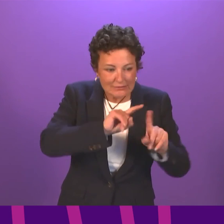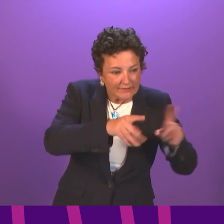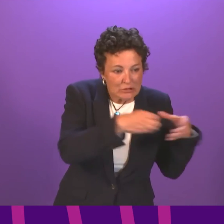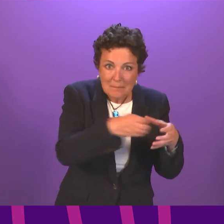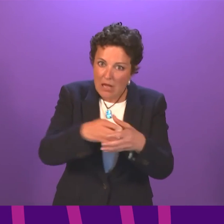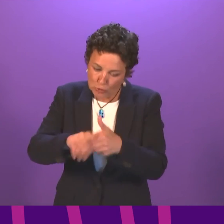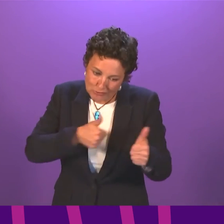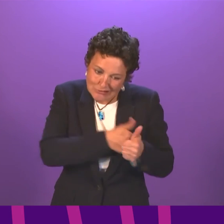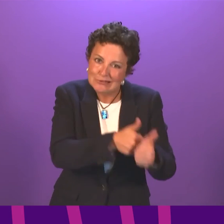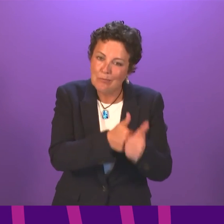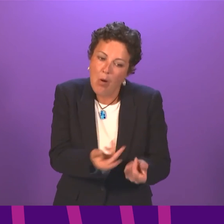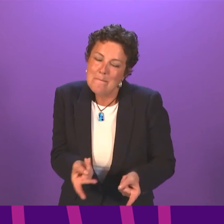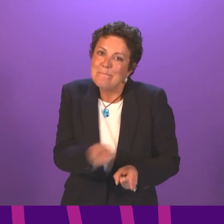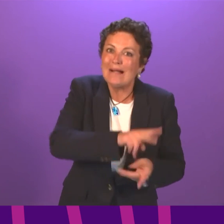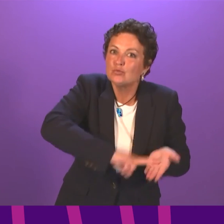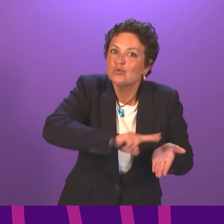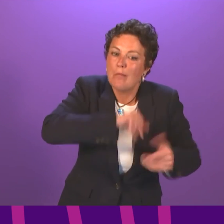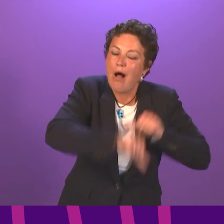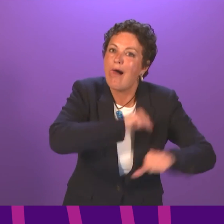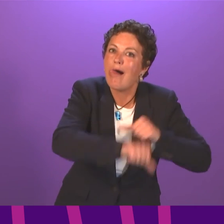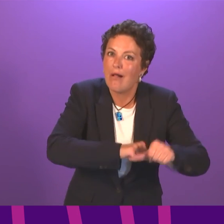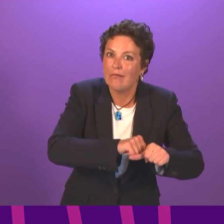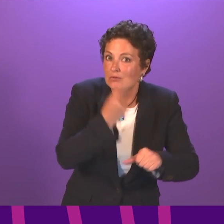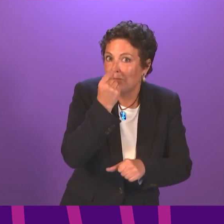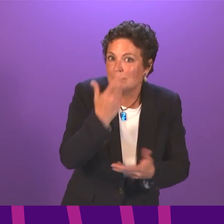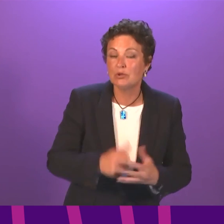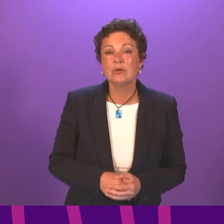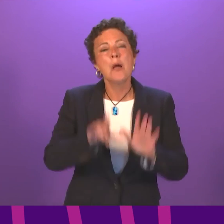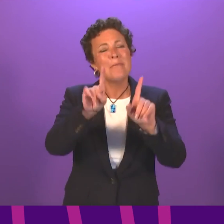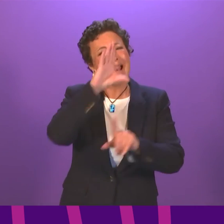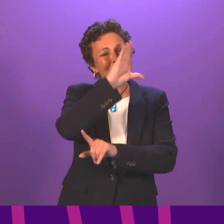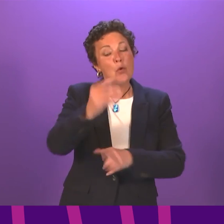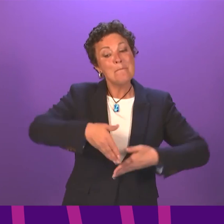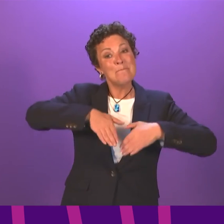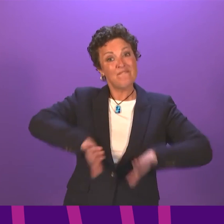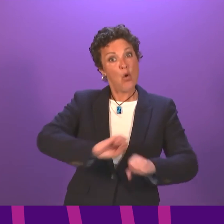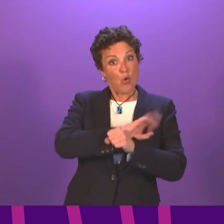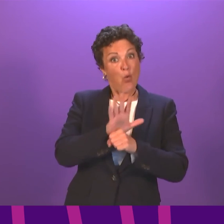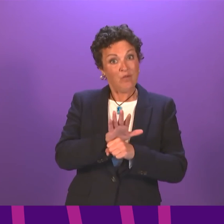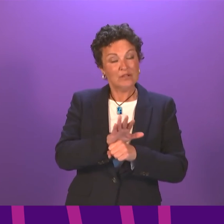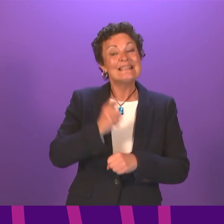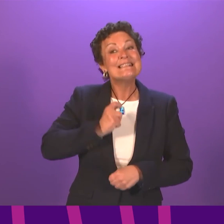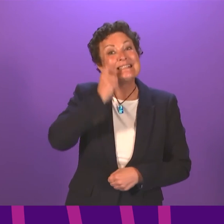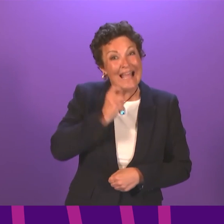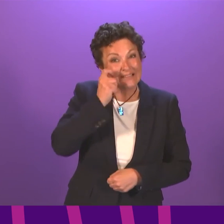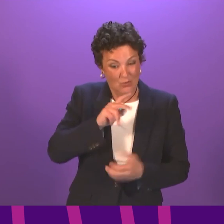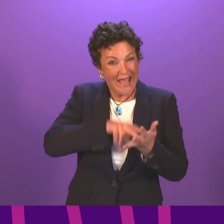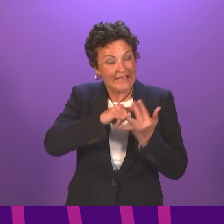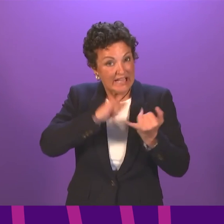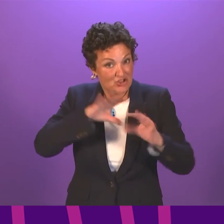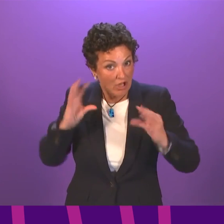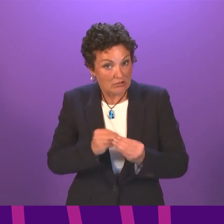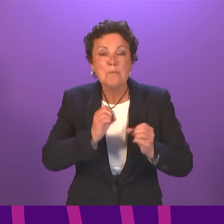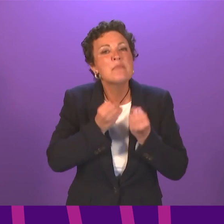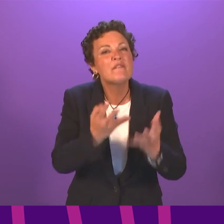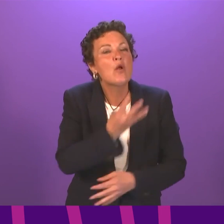support recovery as quickly as possible. Prior to COVID, just to give some context here, NHS dental services provided over